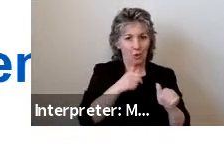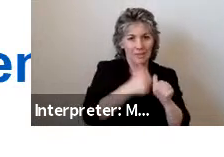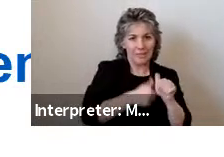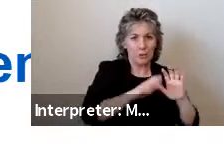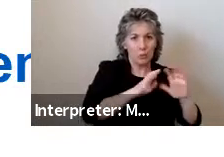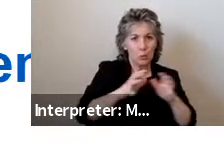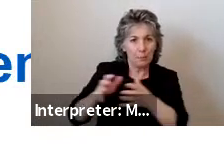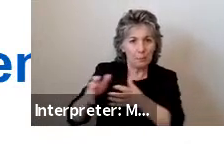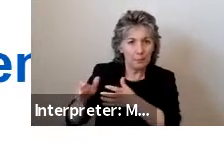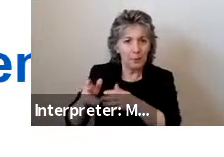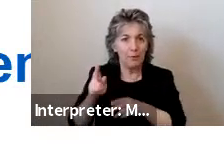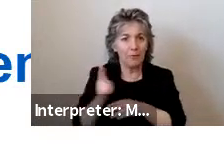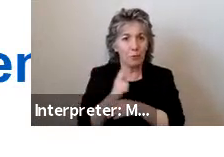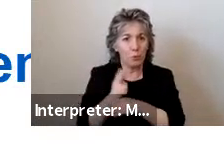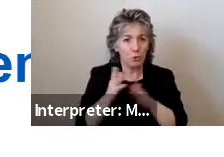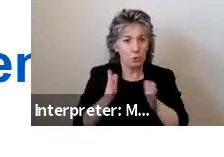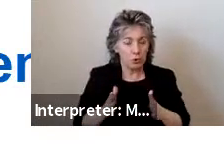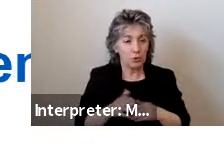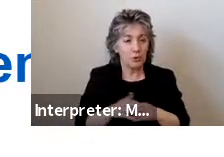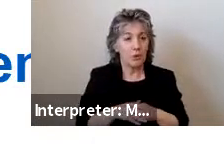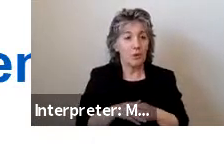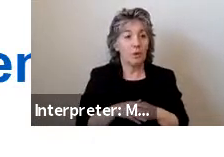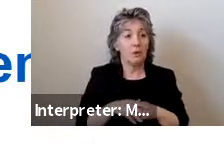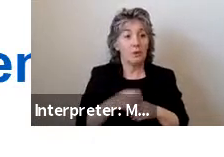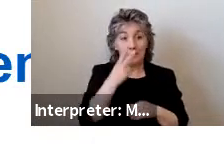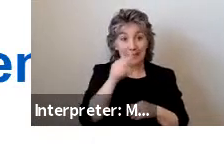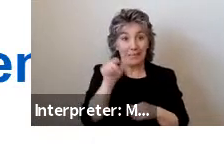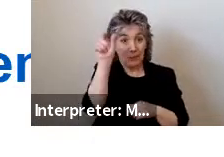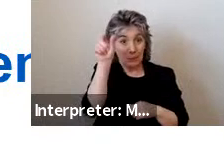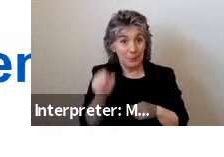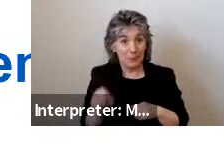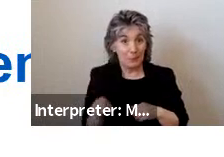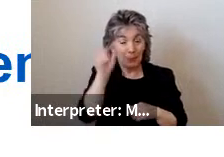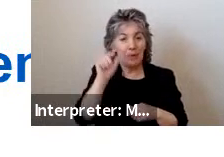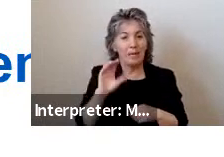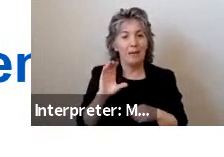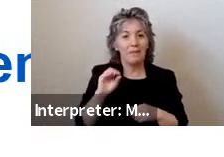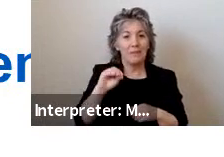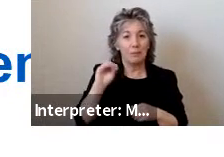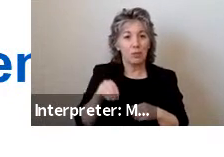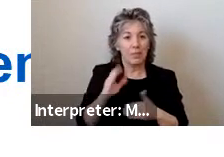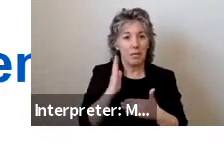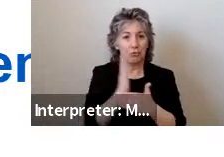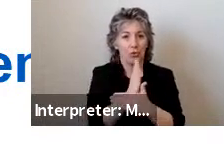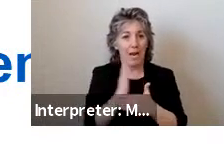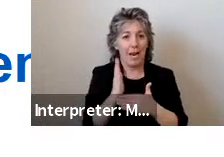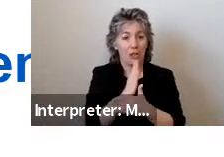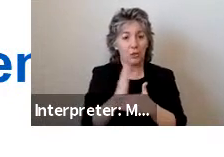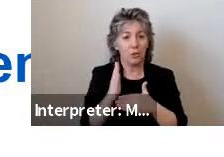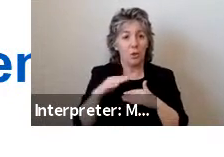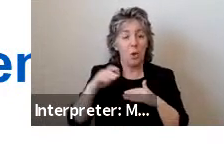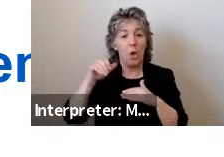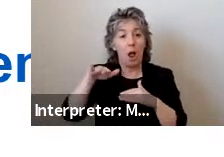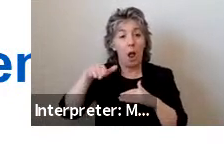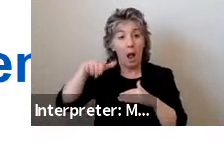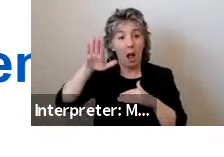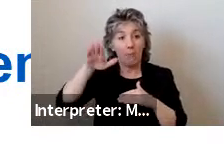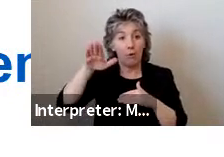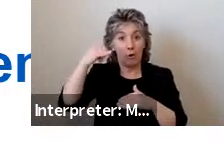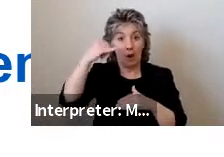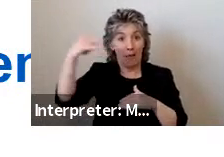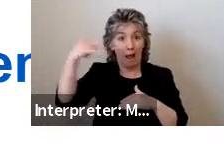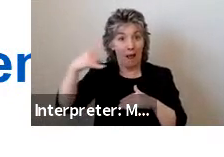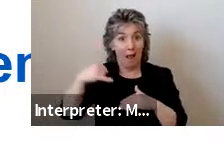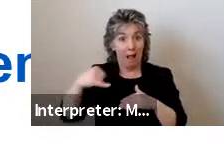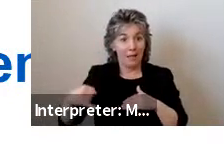With the rectangles showing the 50% mid-range of the ratings and the upper and lower horizontal lines showing the